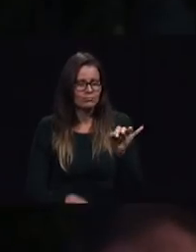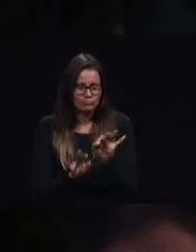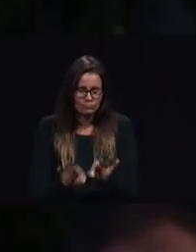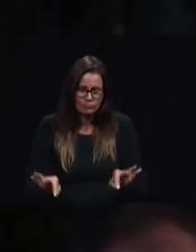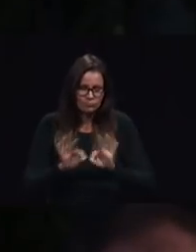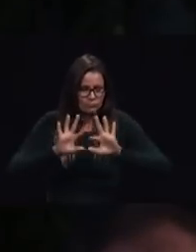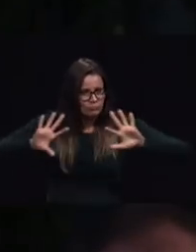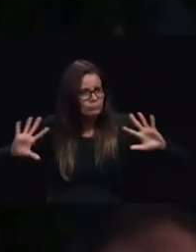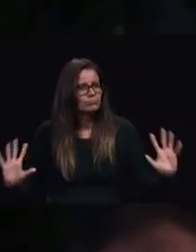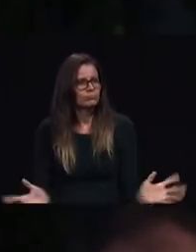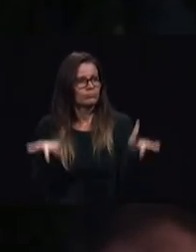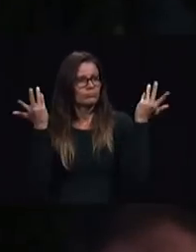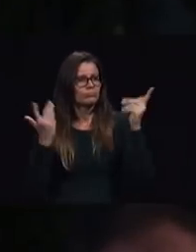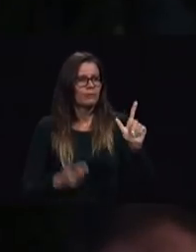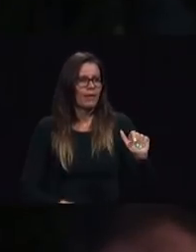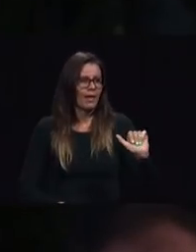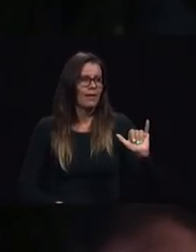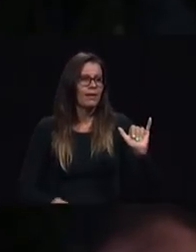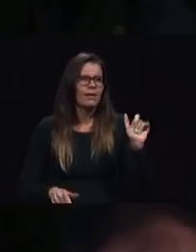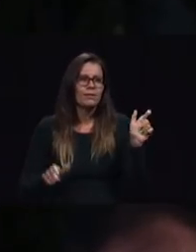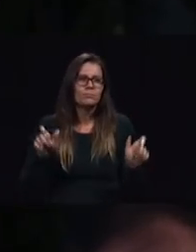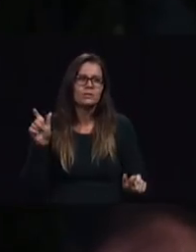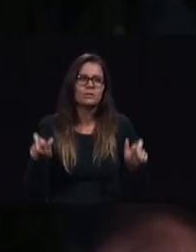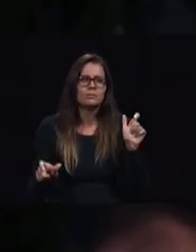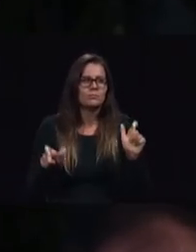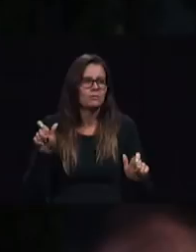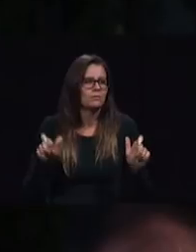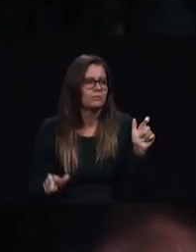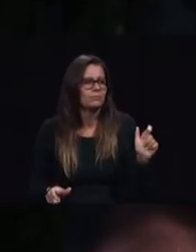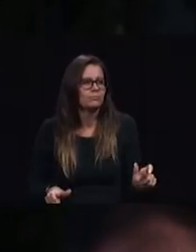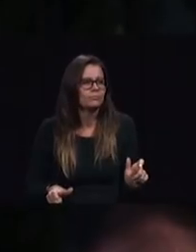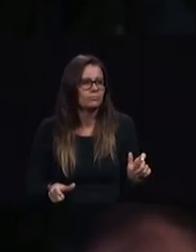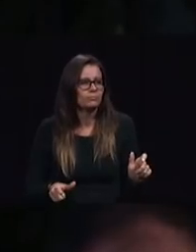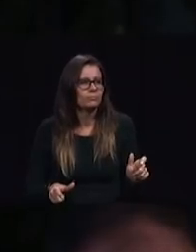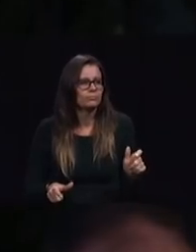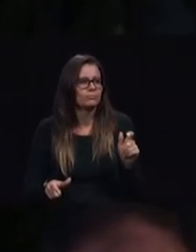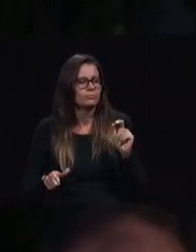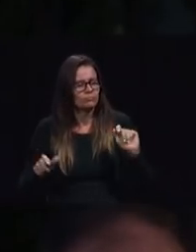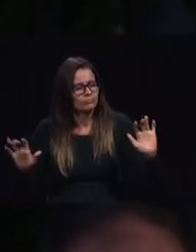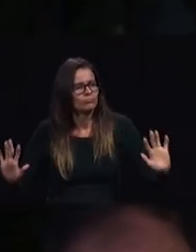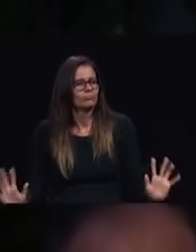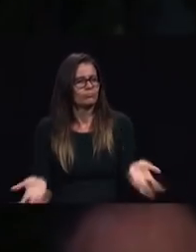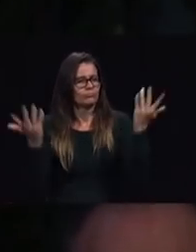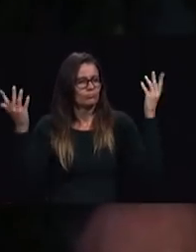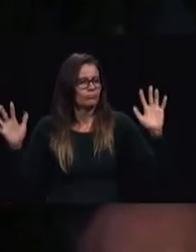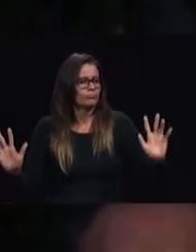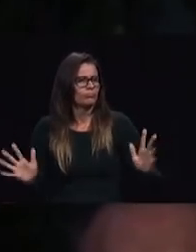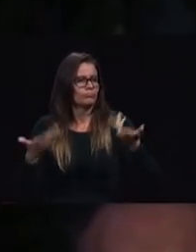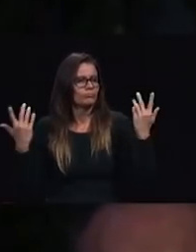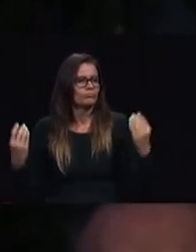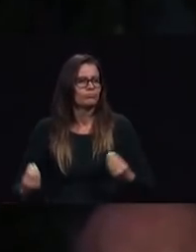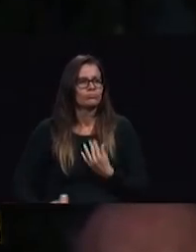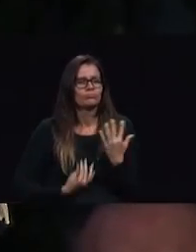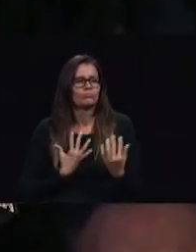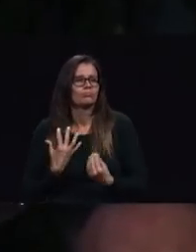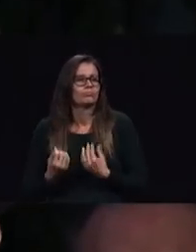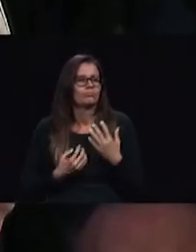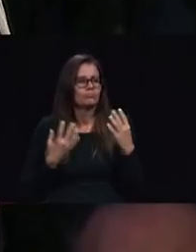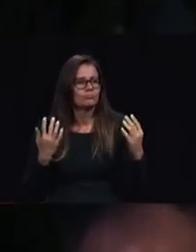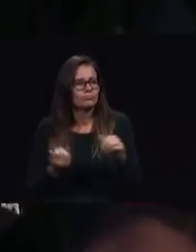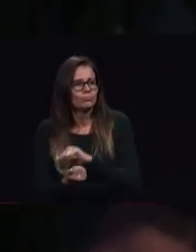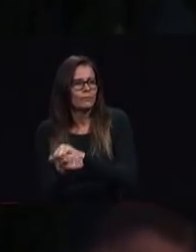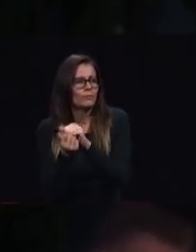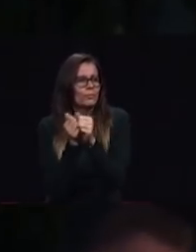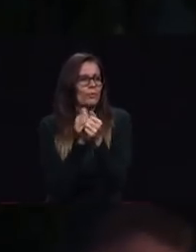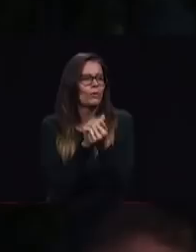a marvelous way as it builds on revival and reformation our relationship with Christ in many divisions it has become